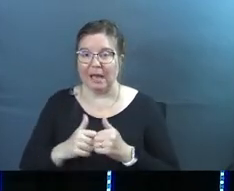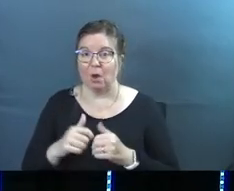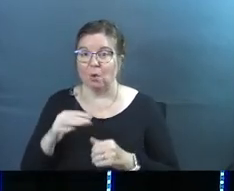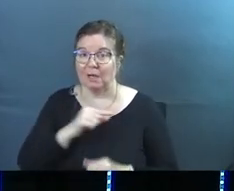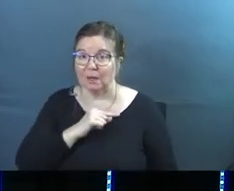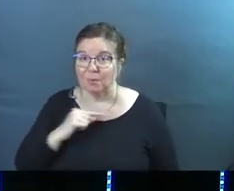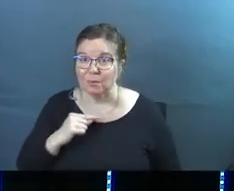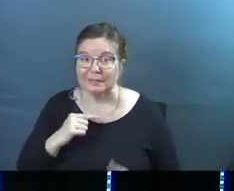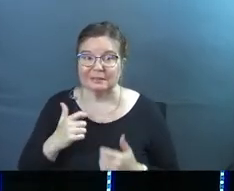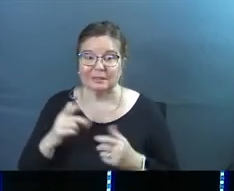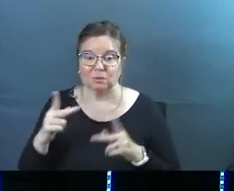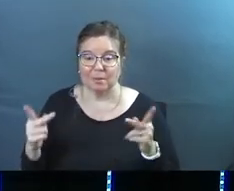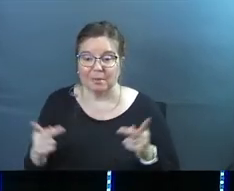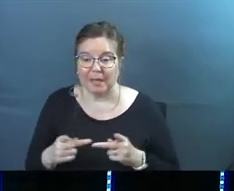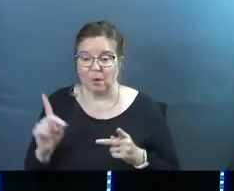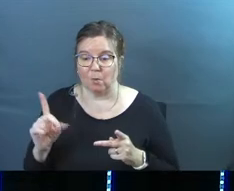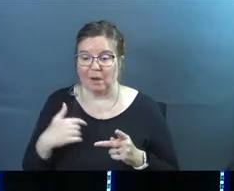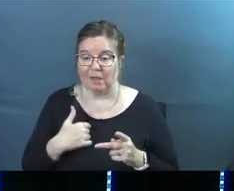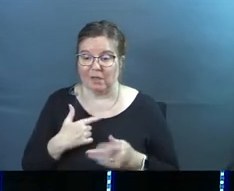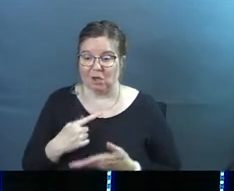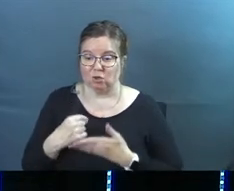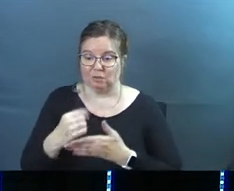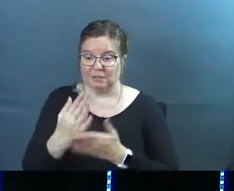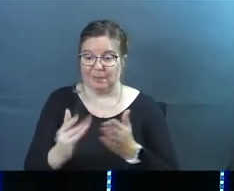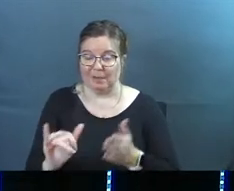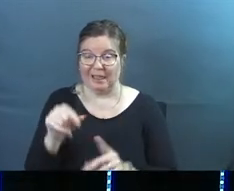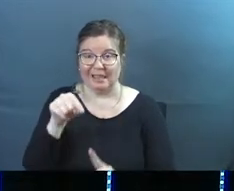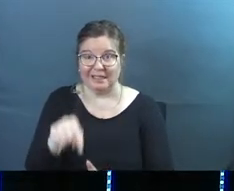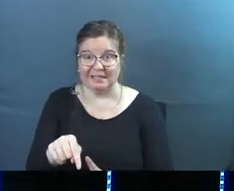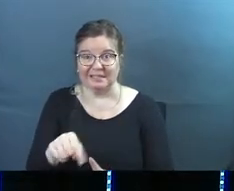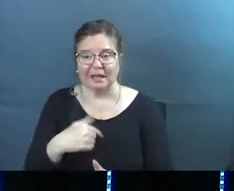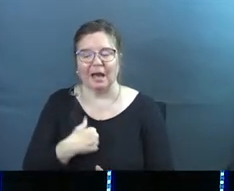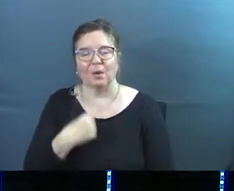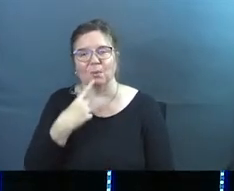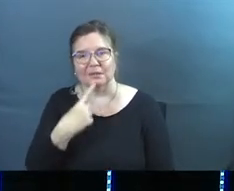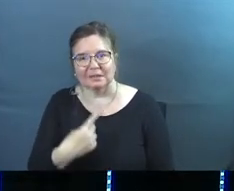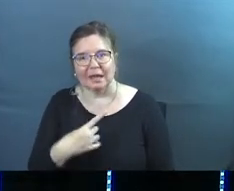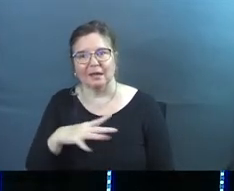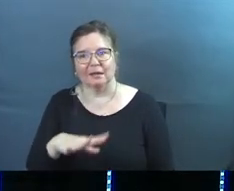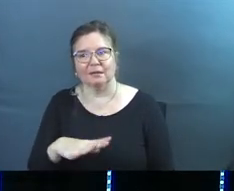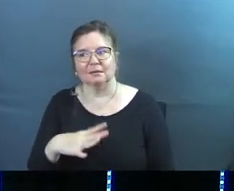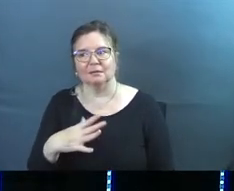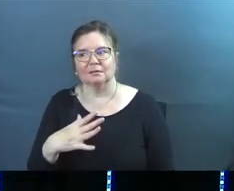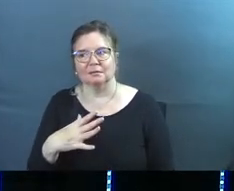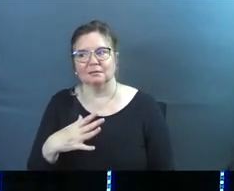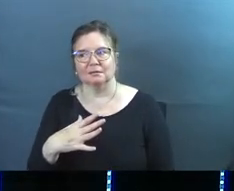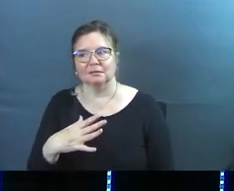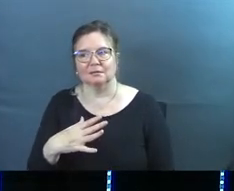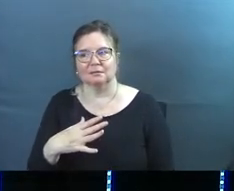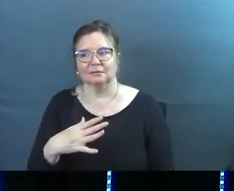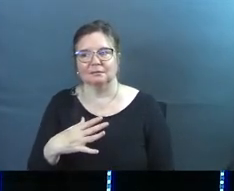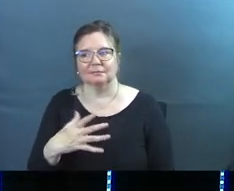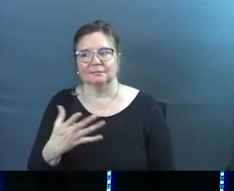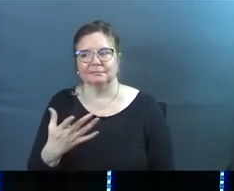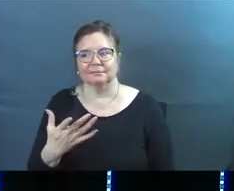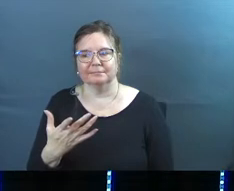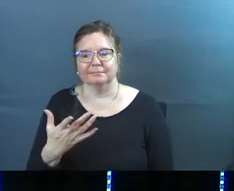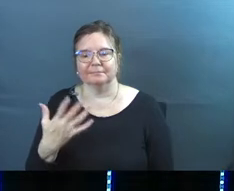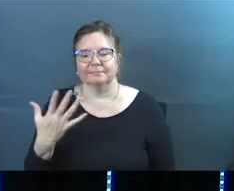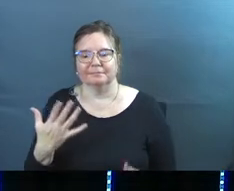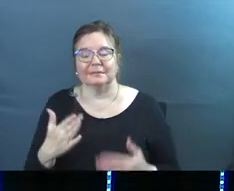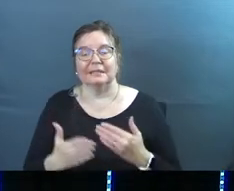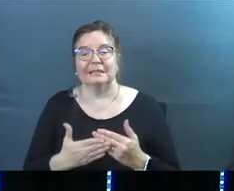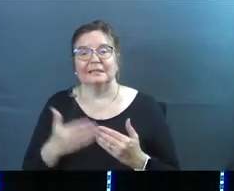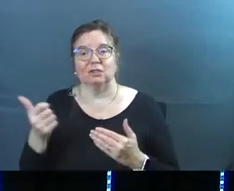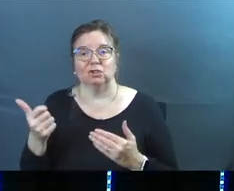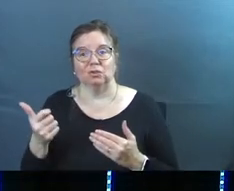How could a priest get to a place where they're treating someone like this? I would say to you, it is